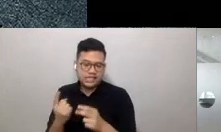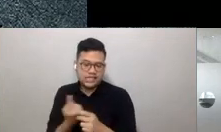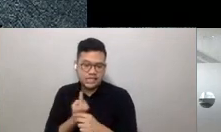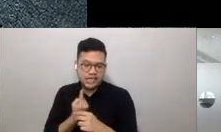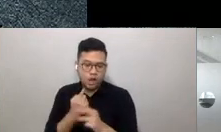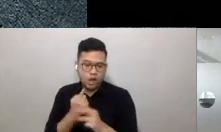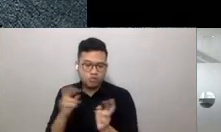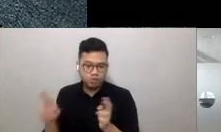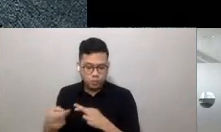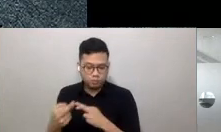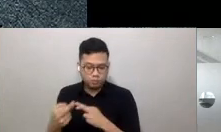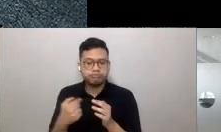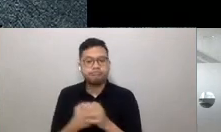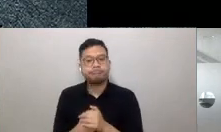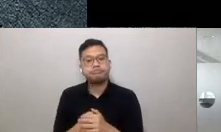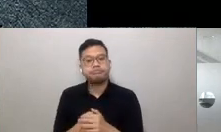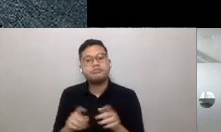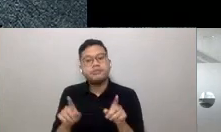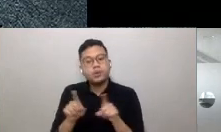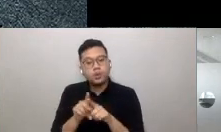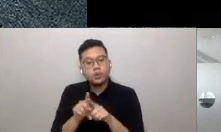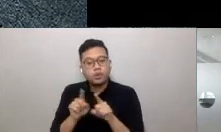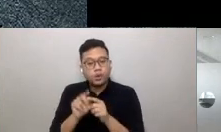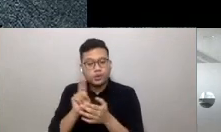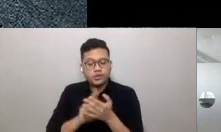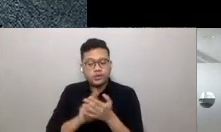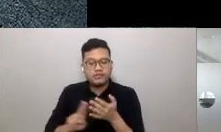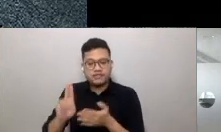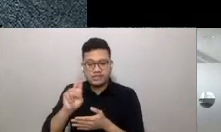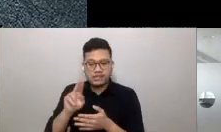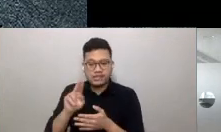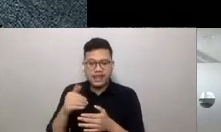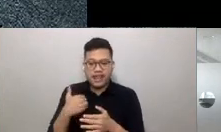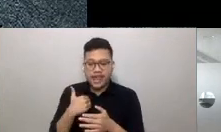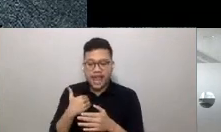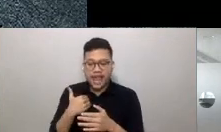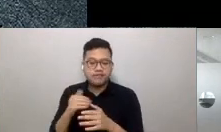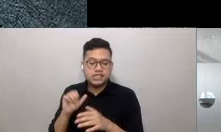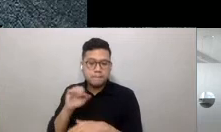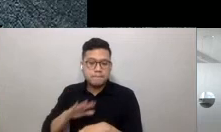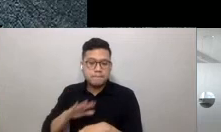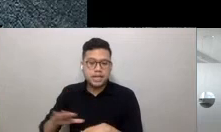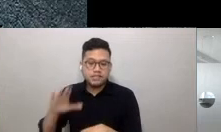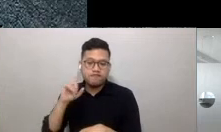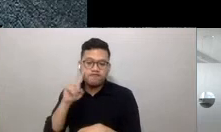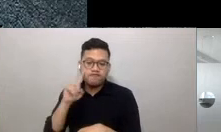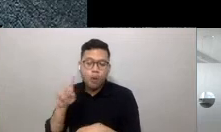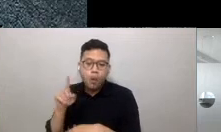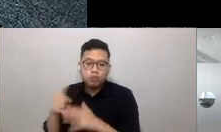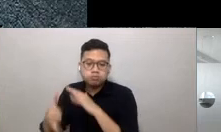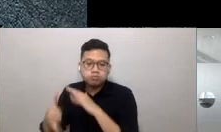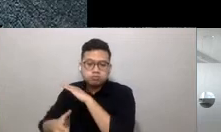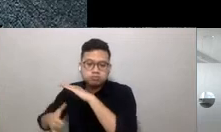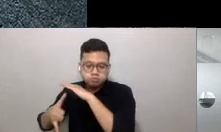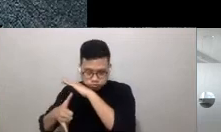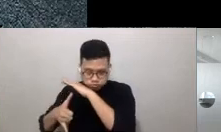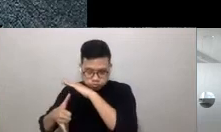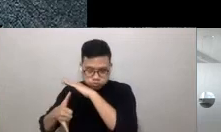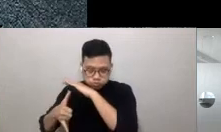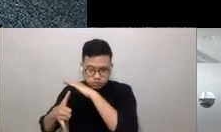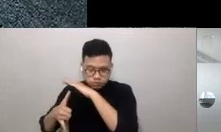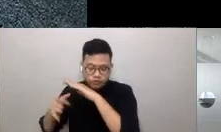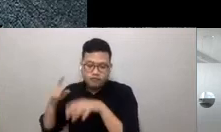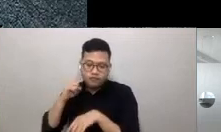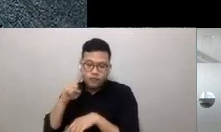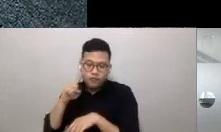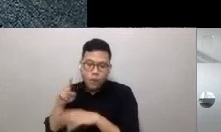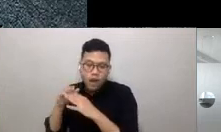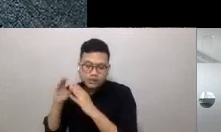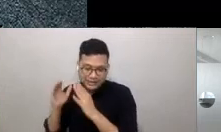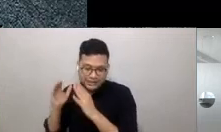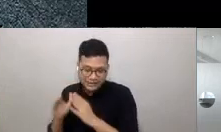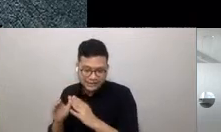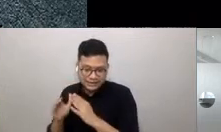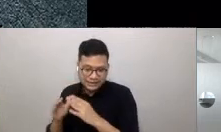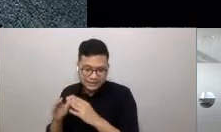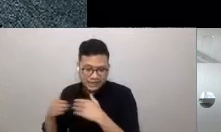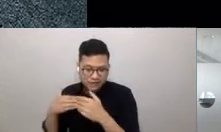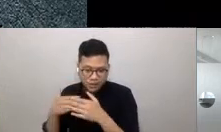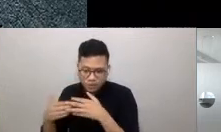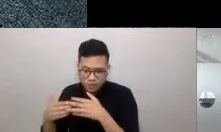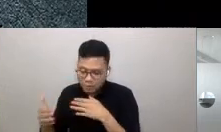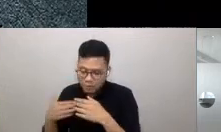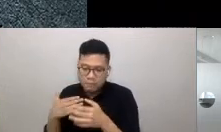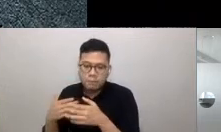universities are setting aside space for quarantine, which will reduce the amount of available on-campus housing, regardless of